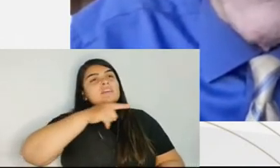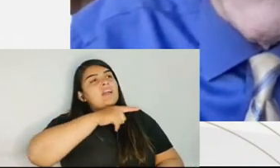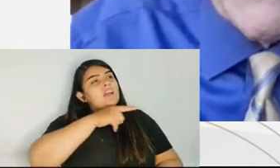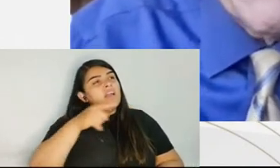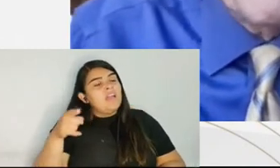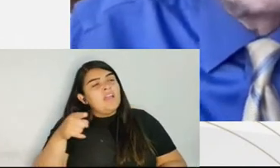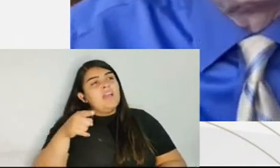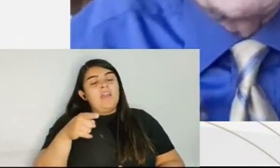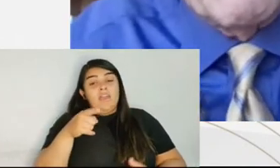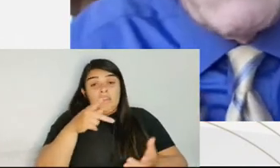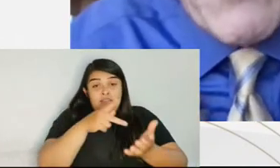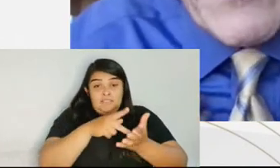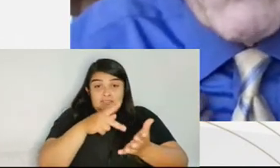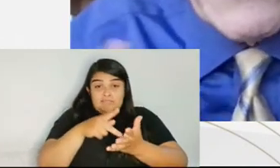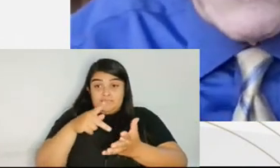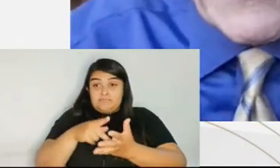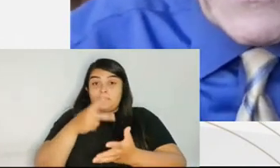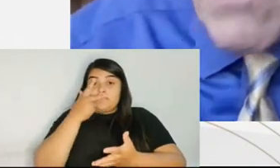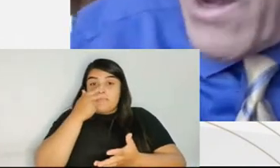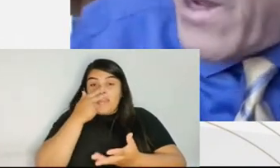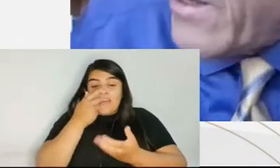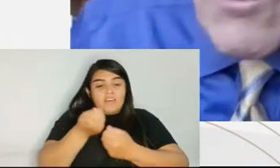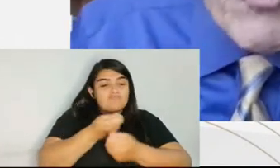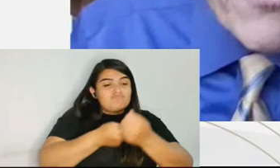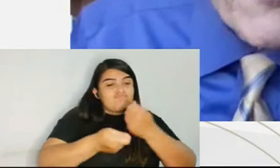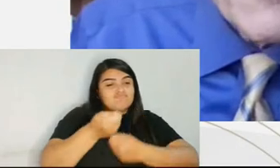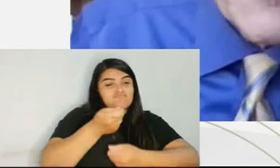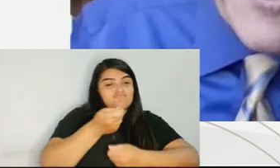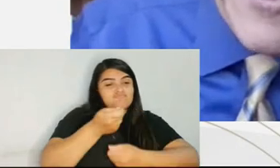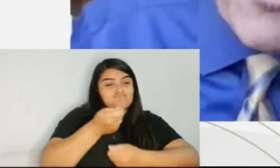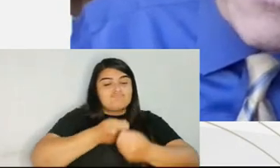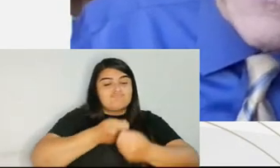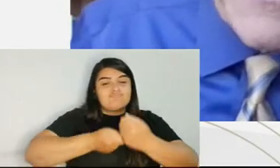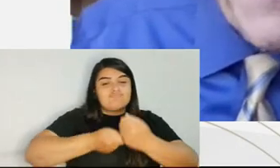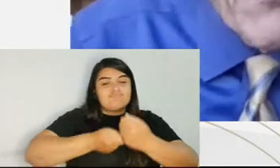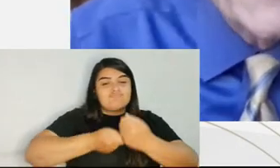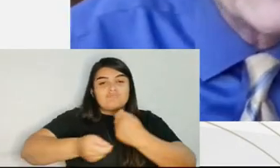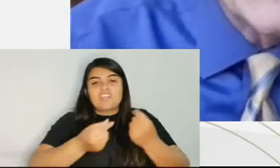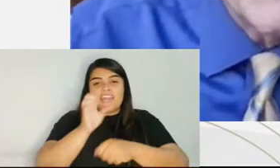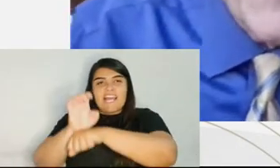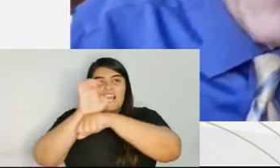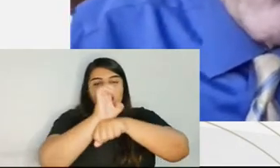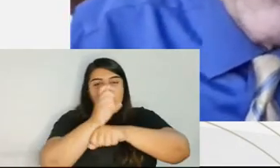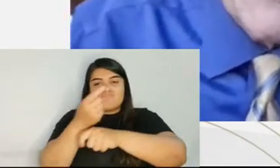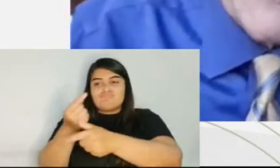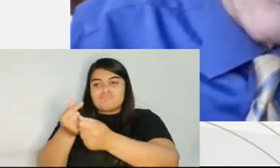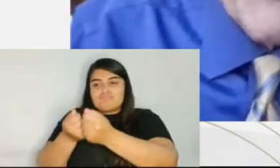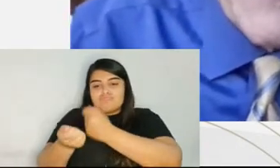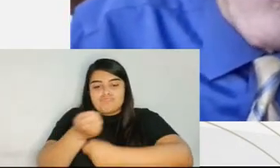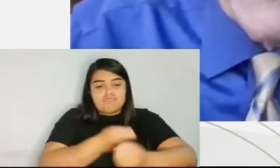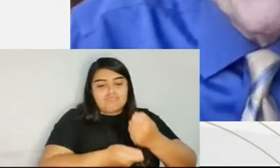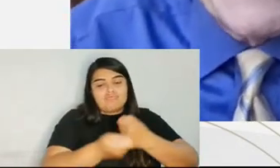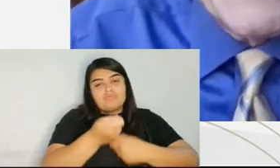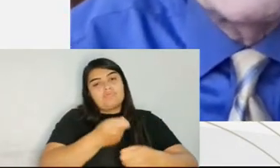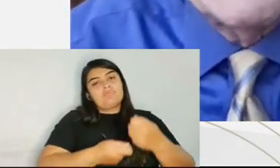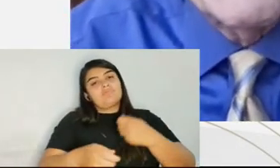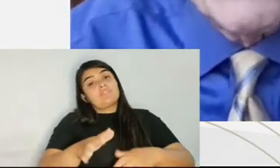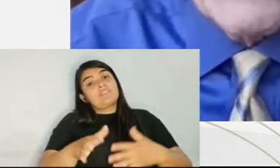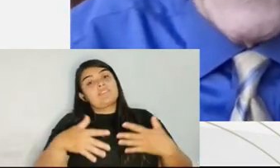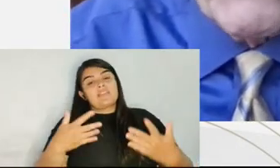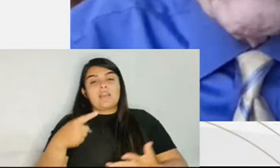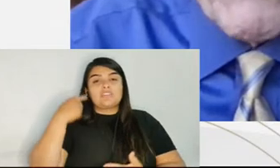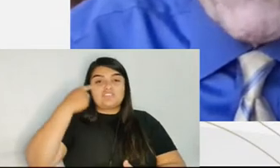trial. And therefore, you should be paying me and my lawyers a salary. That was the deal they were cutting. So by